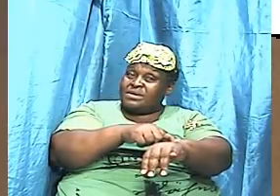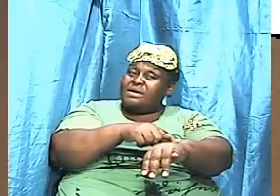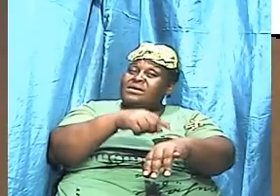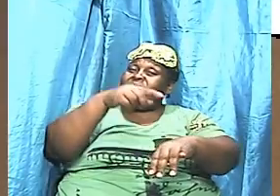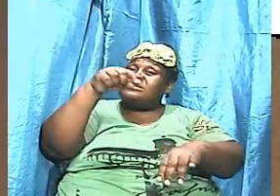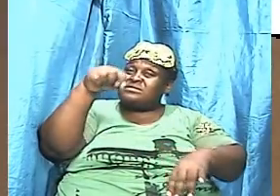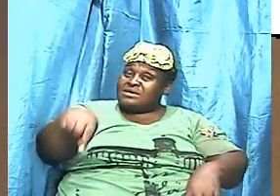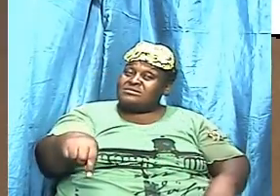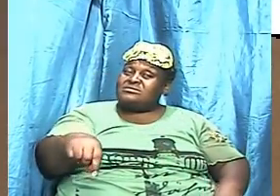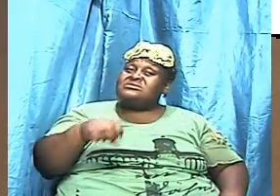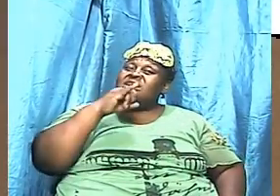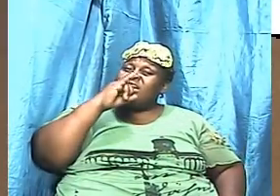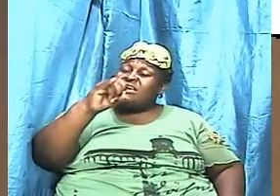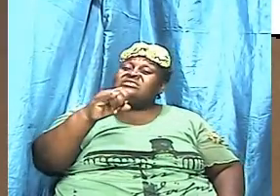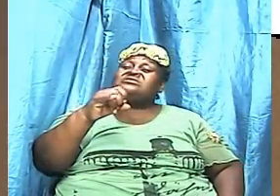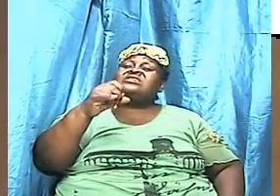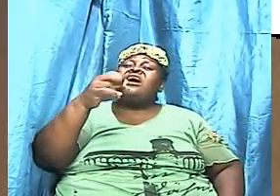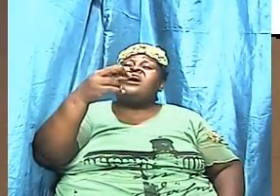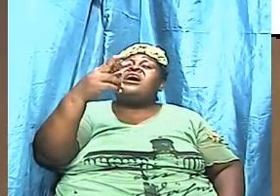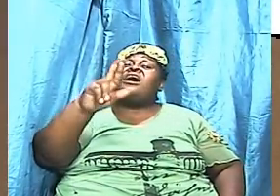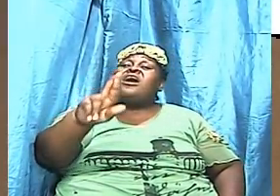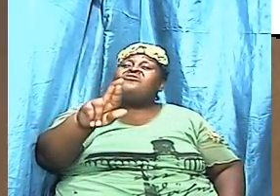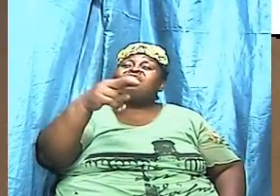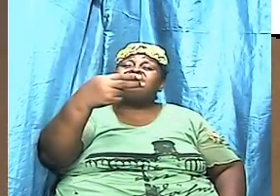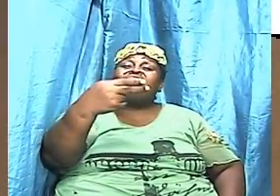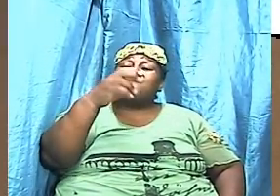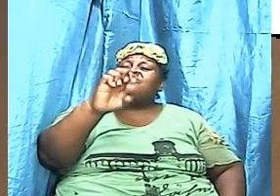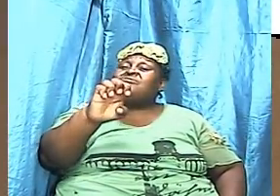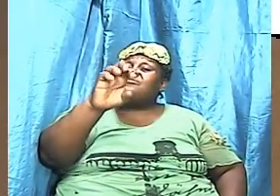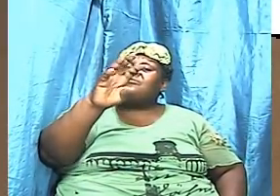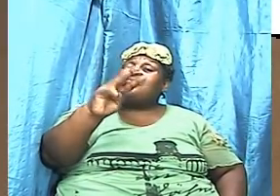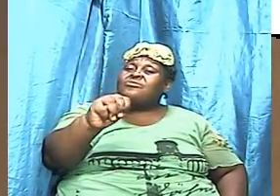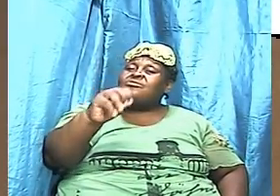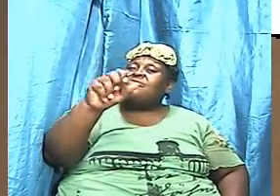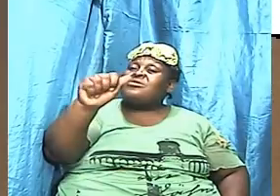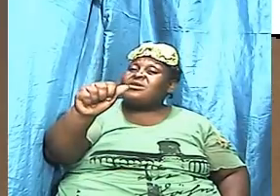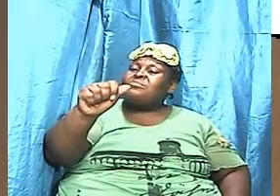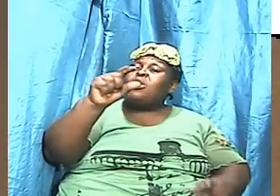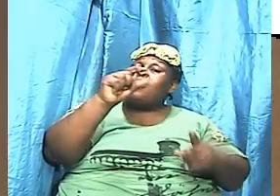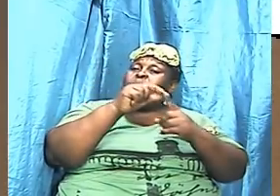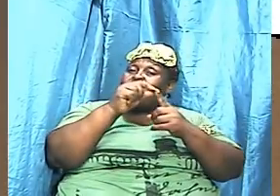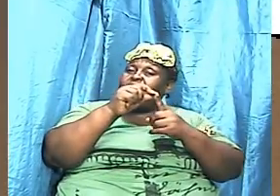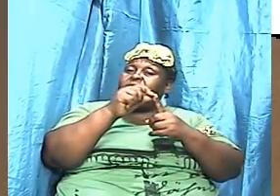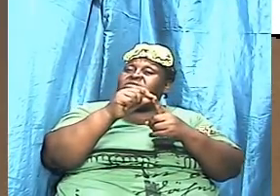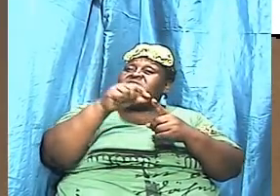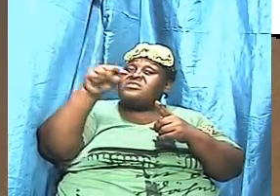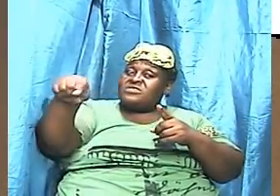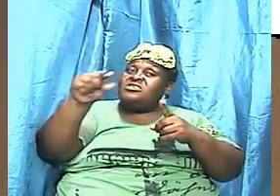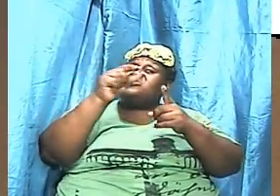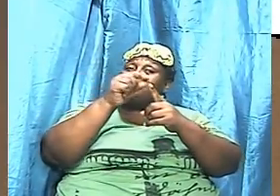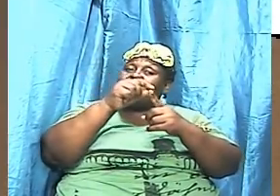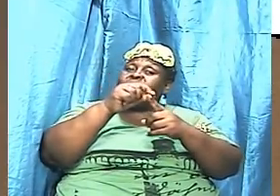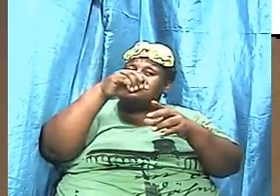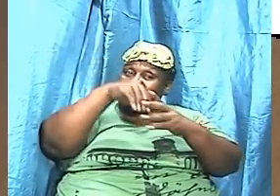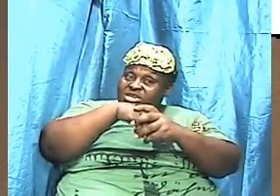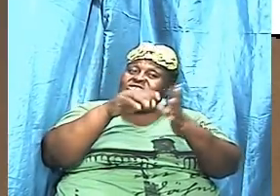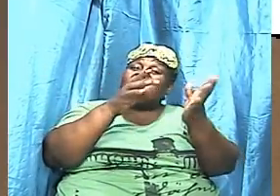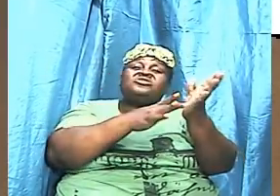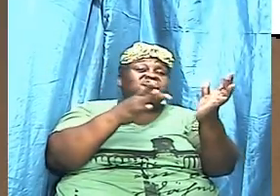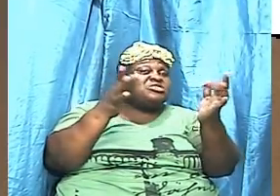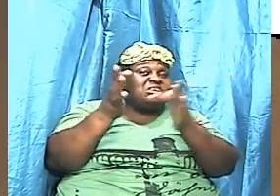word you know because this word was already in him and I want us to he drew a scripture